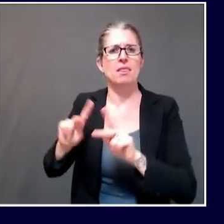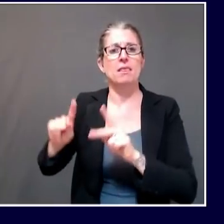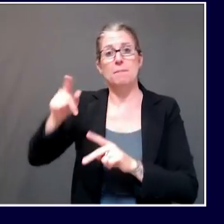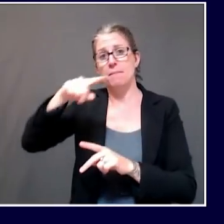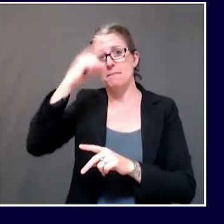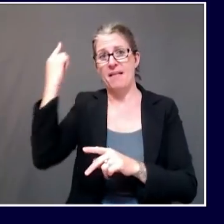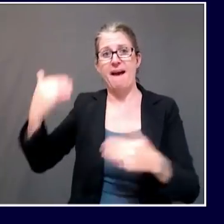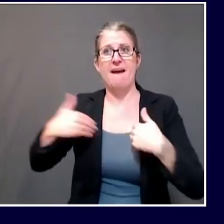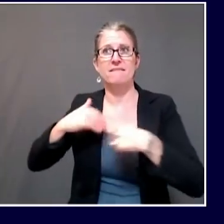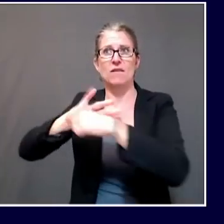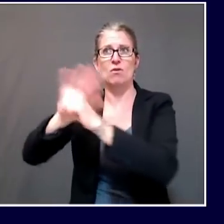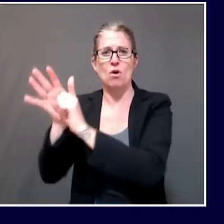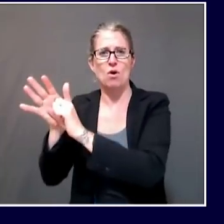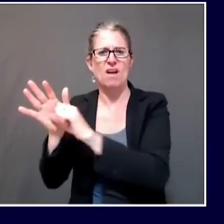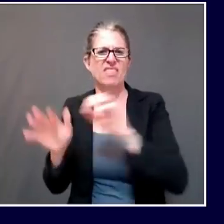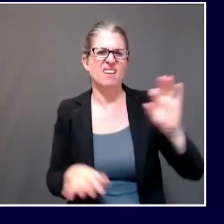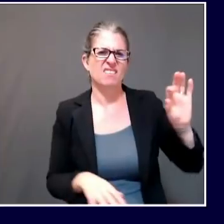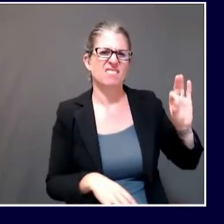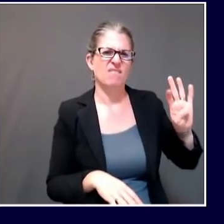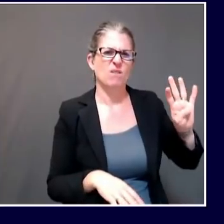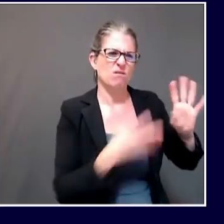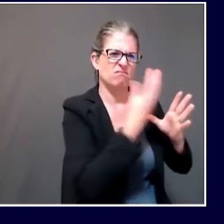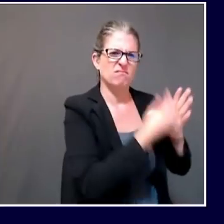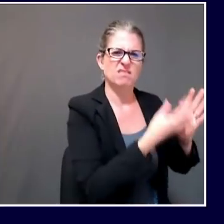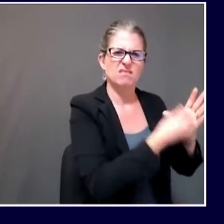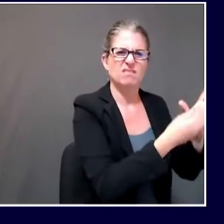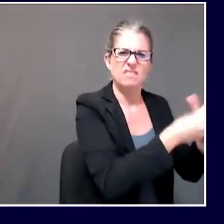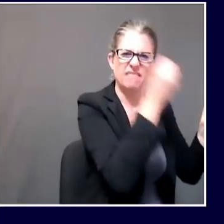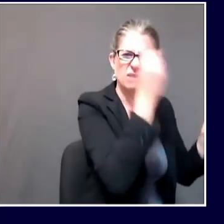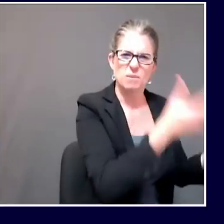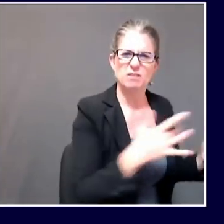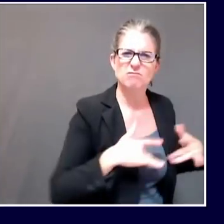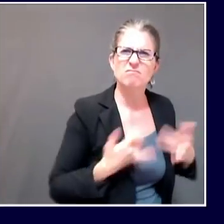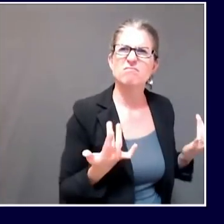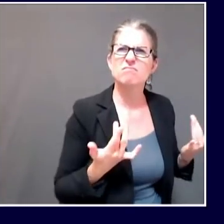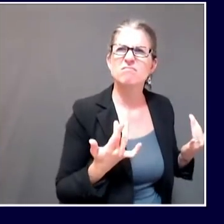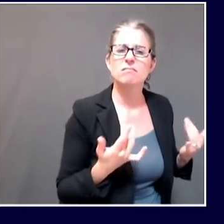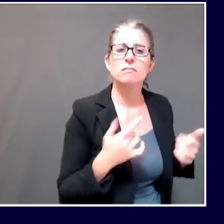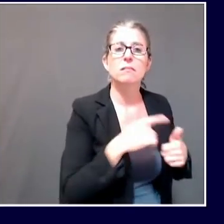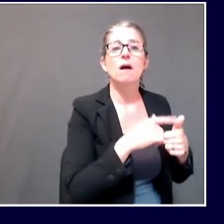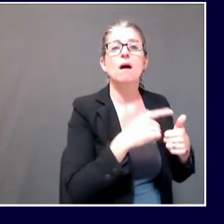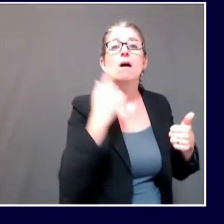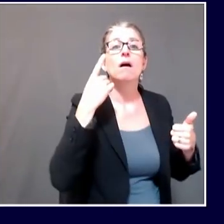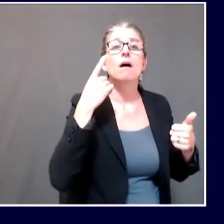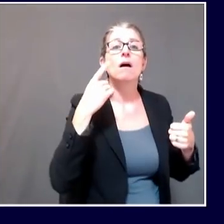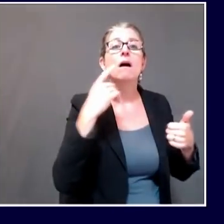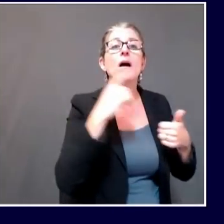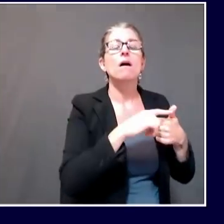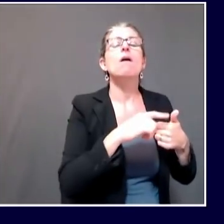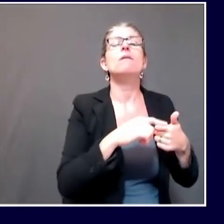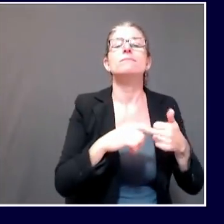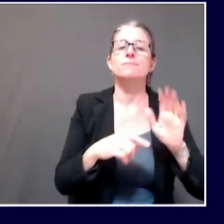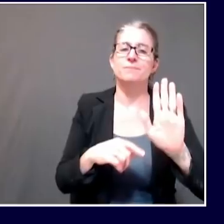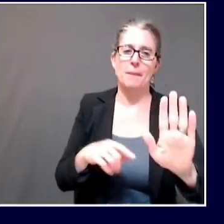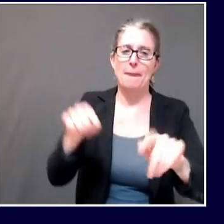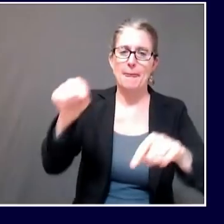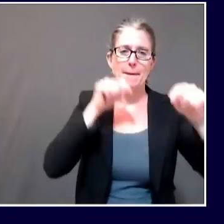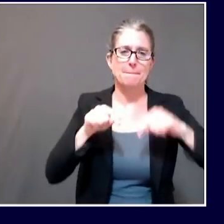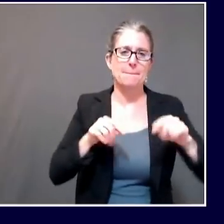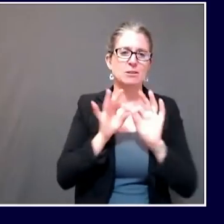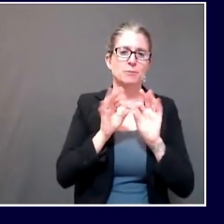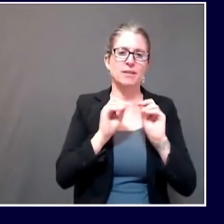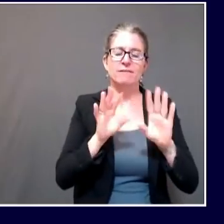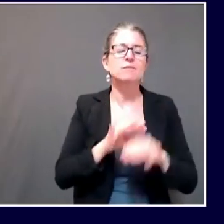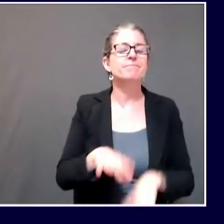That the CDC has had up on its website for some time have been interpreted by some to say COVID's not so